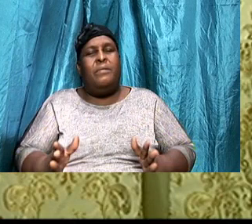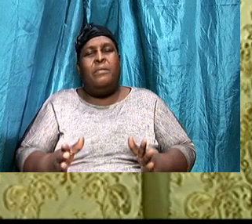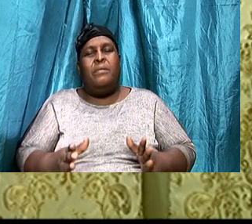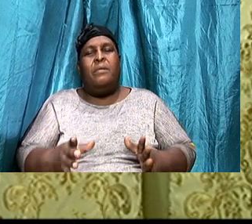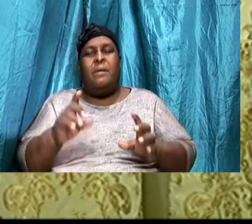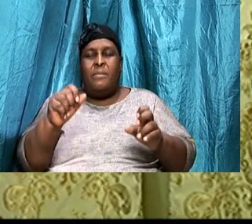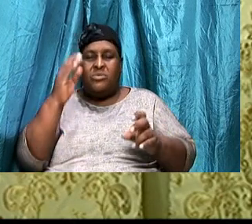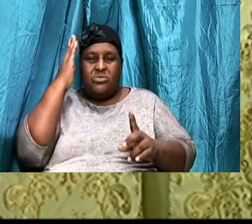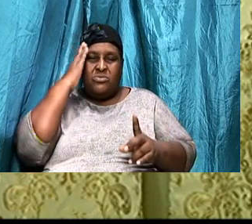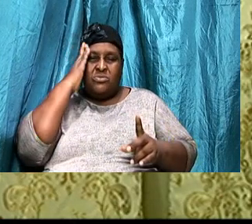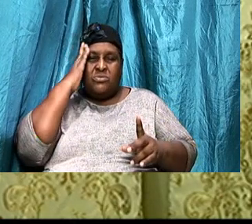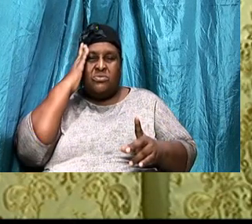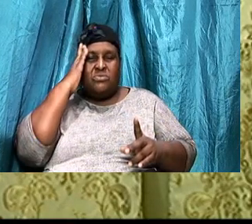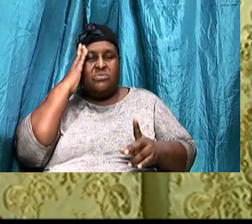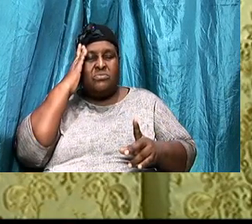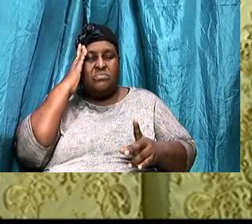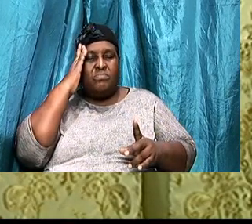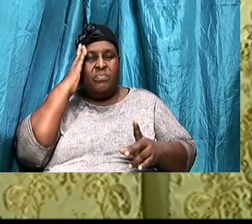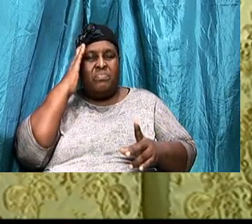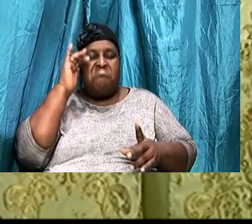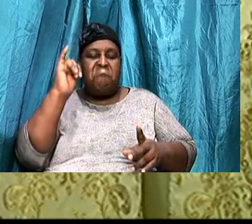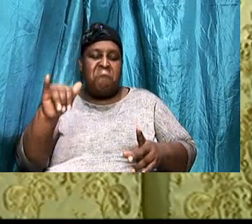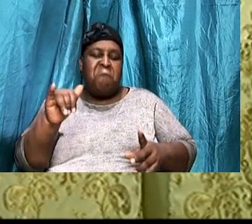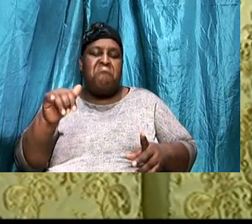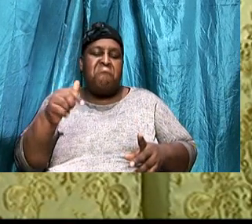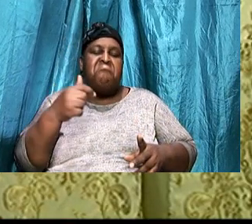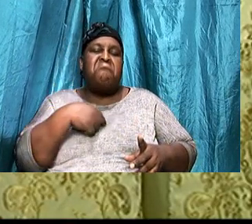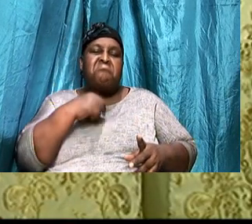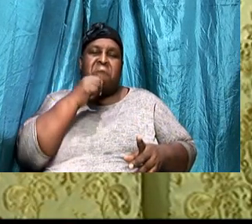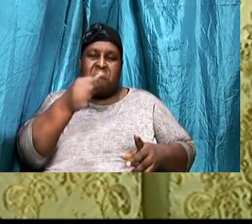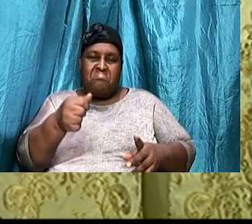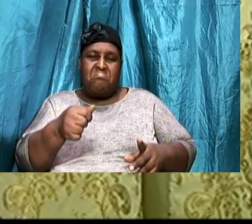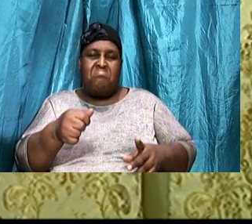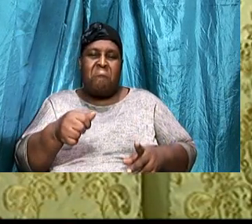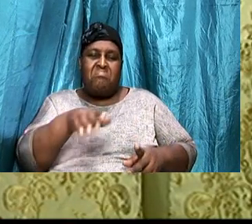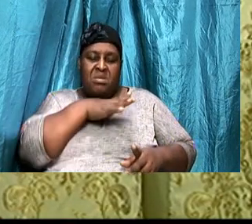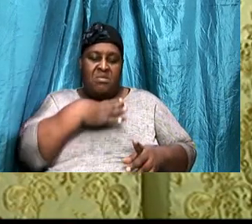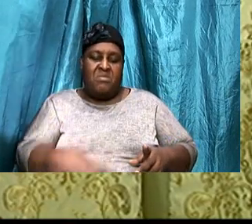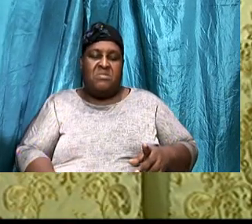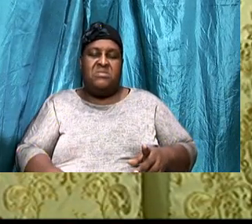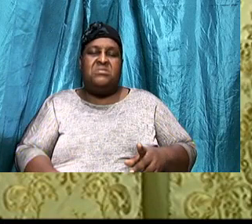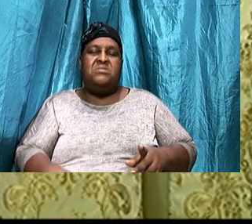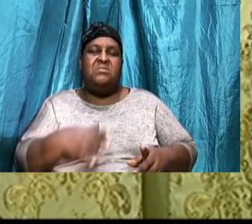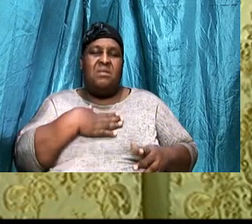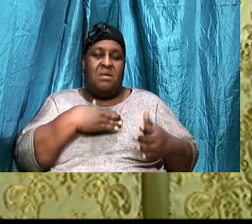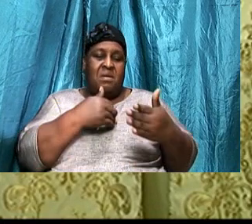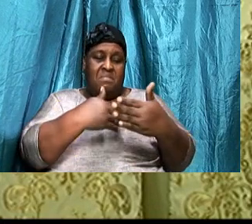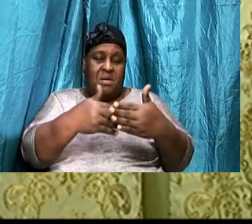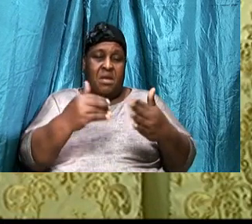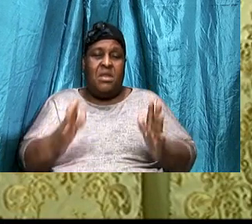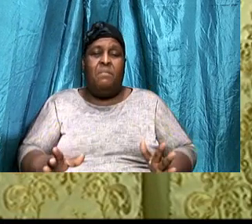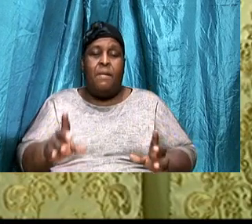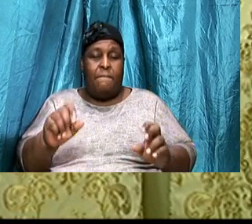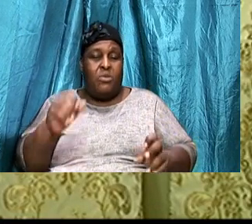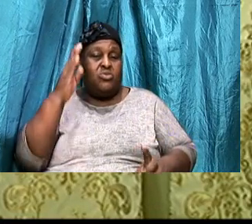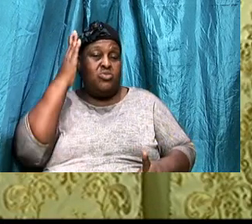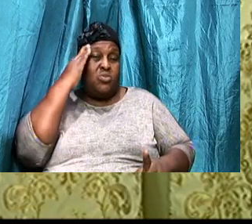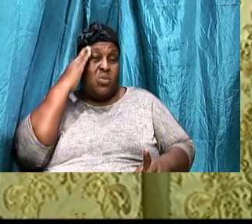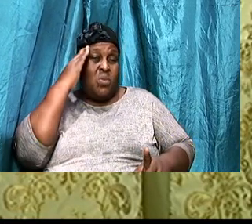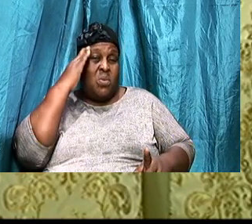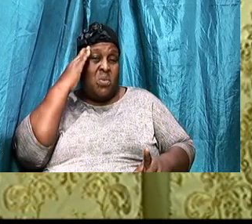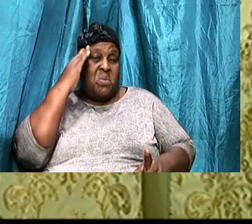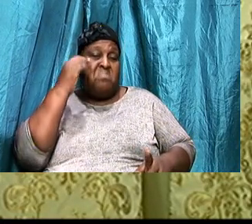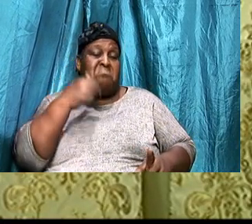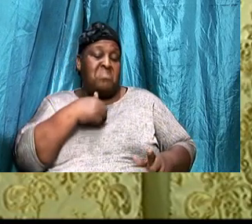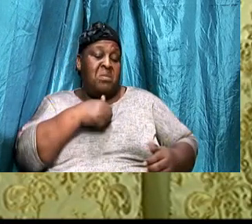Must know, That I am a child of God, My neighbor must know, That I am an